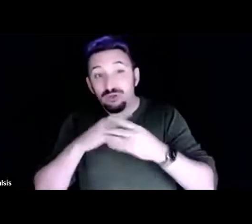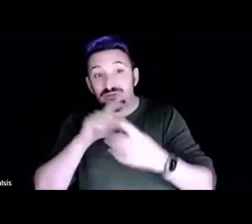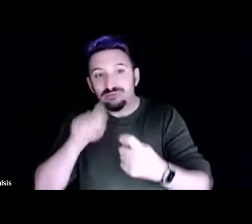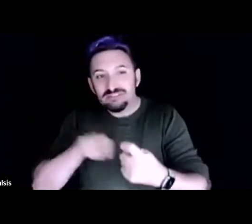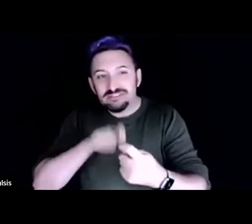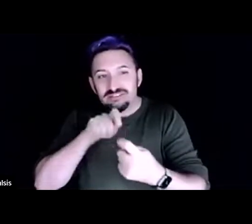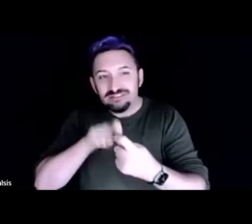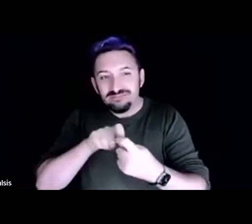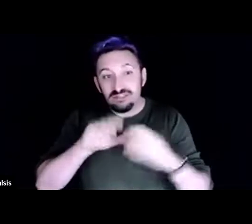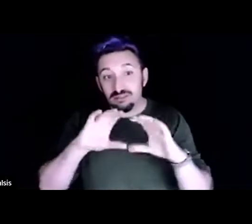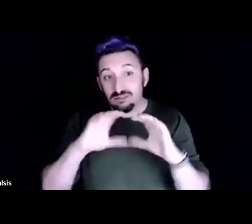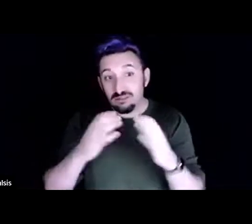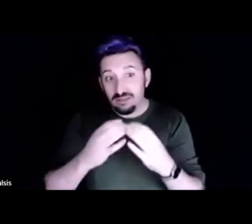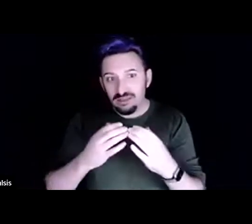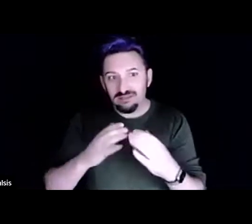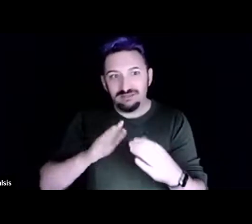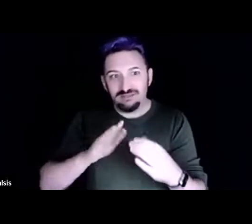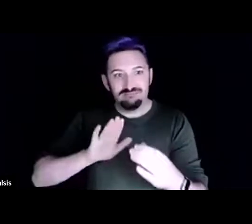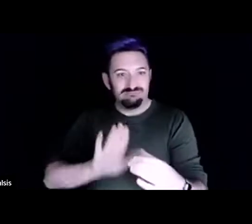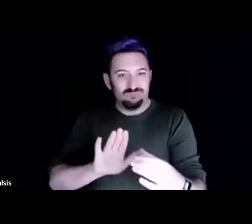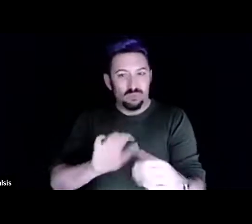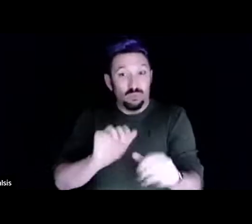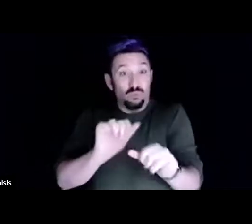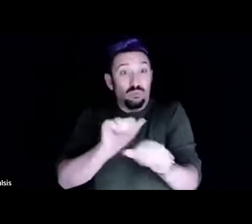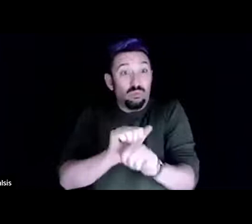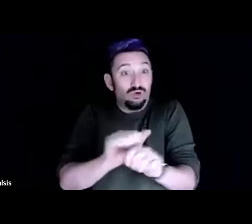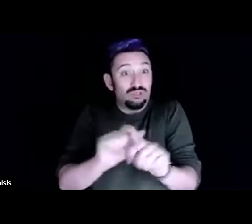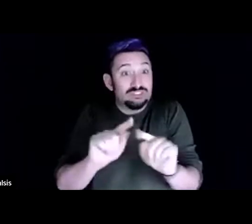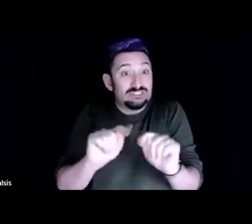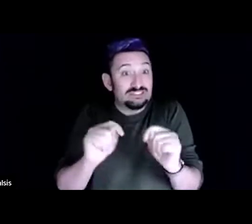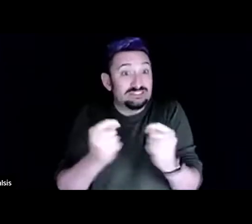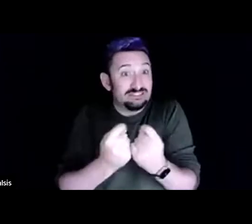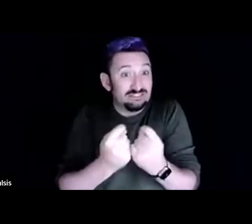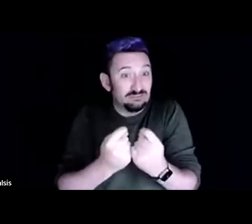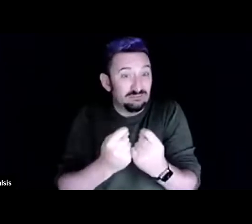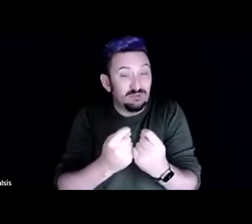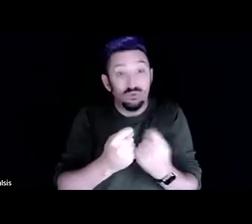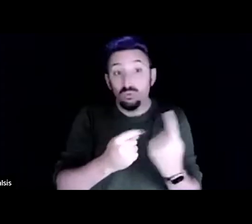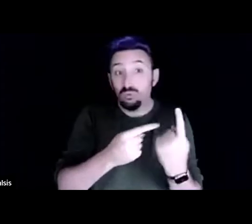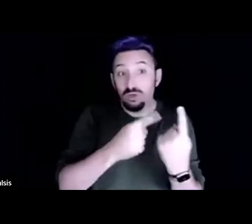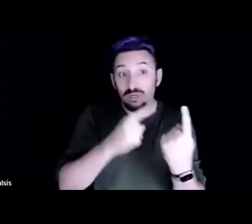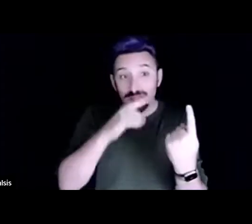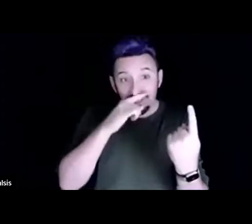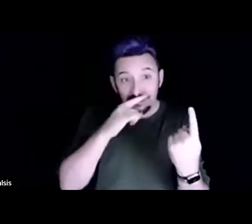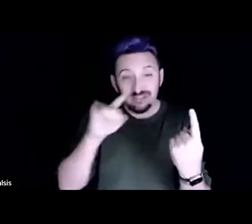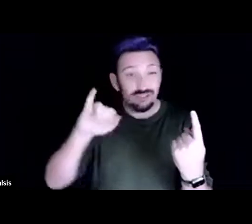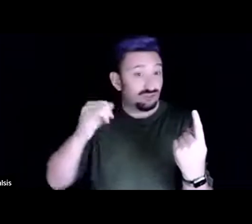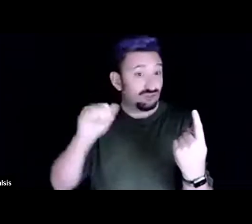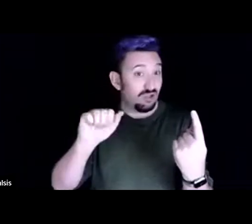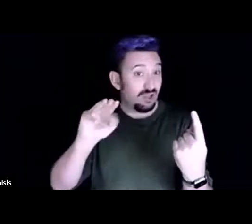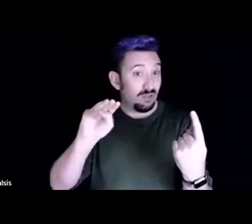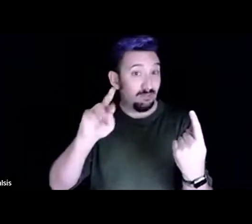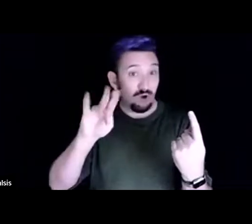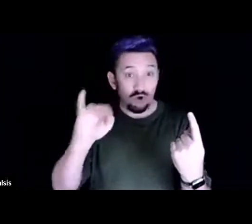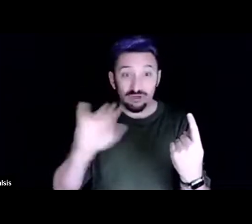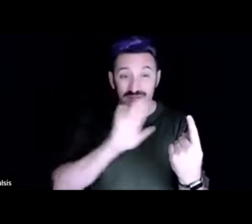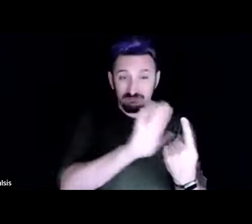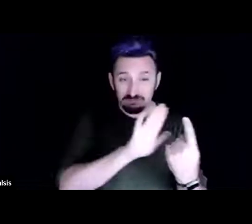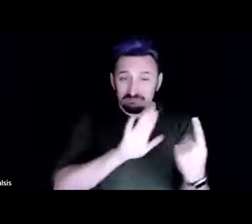and the kid named jamari whose behavior was always a distraction to everyone's learning